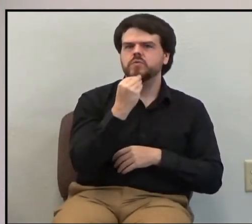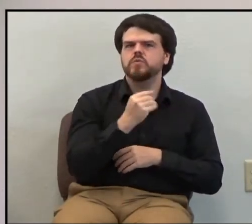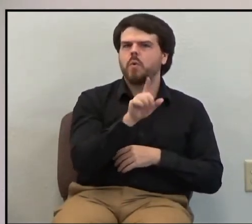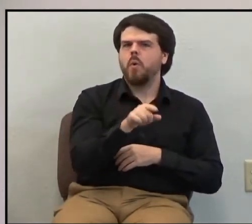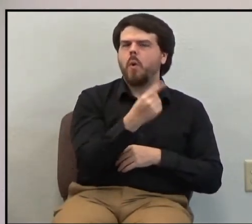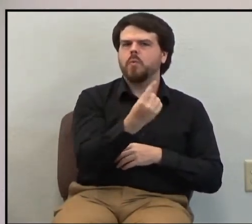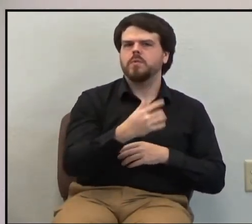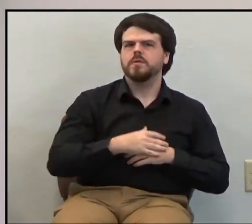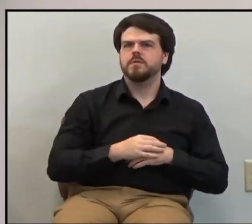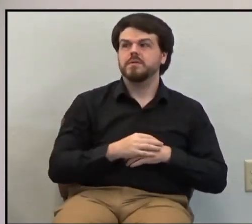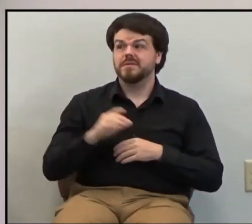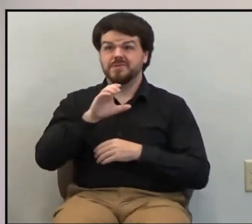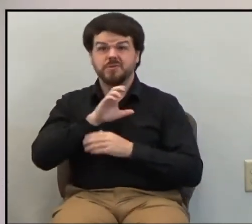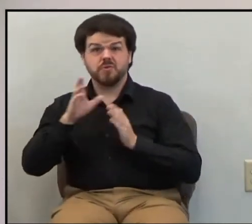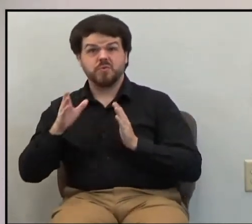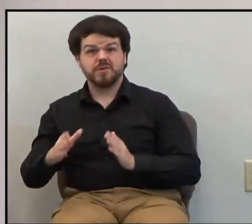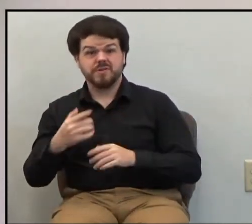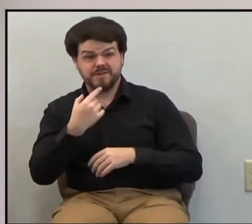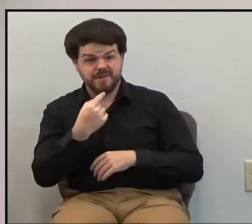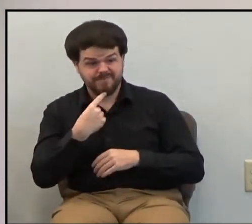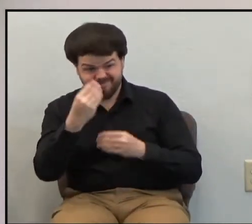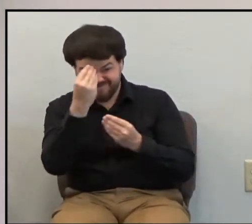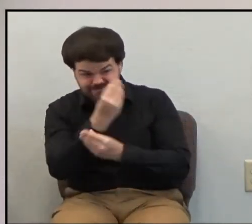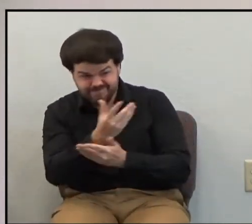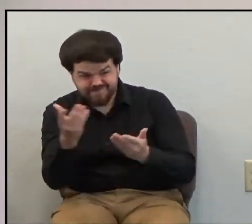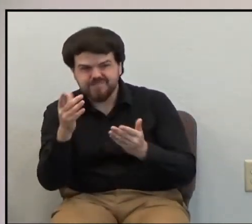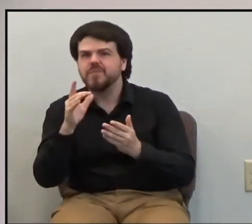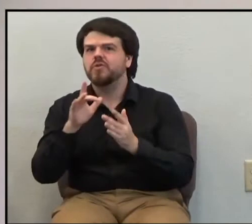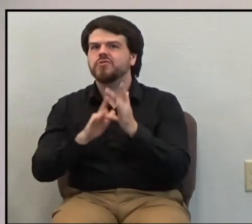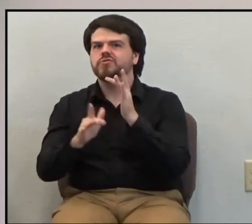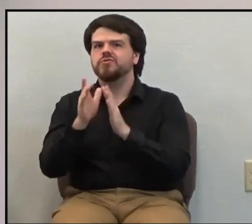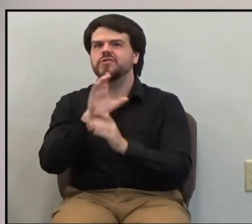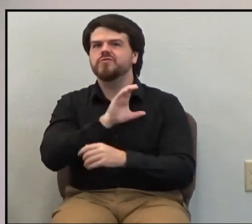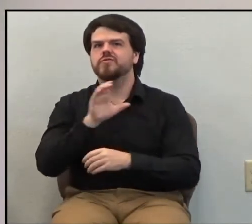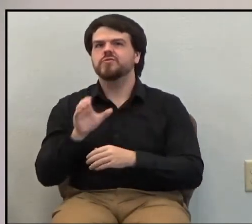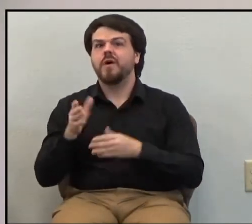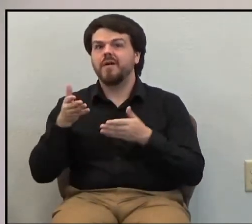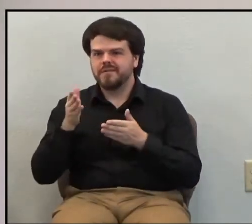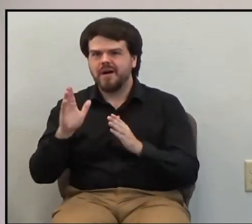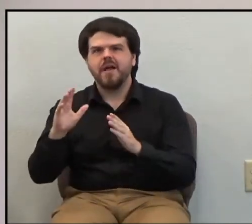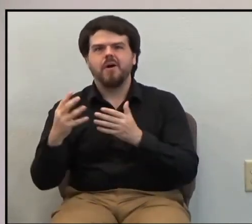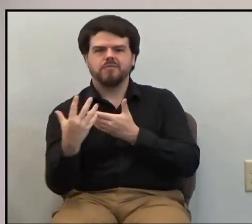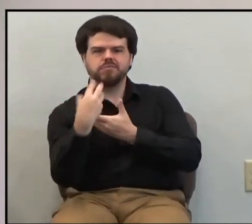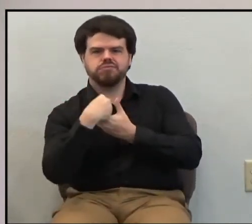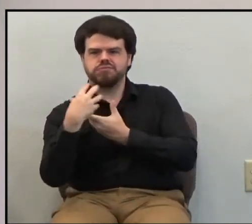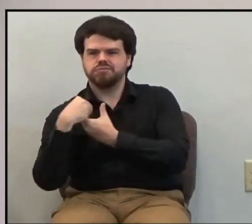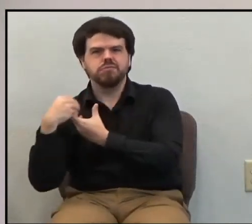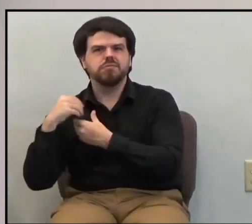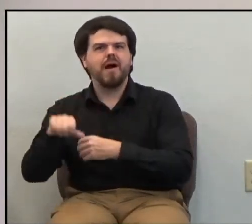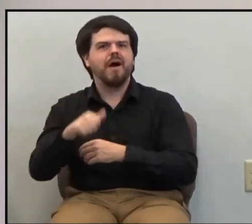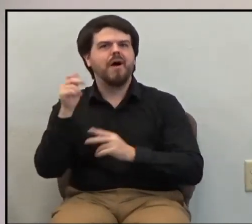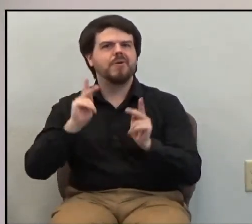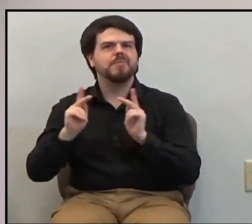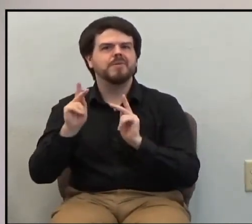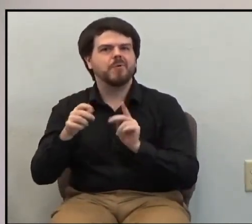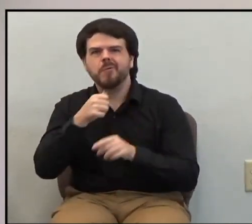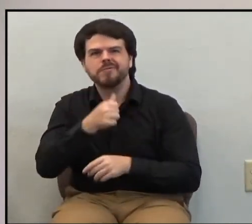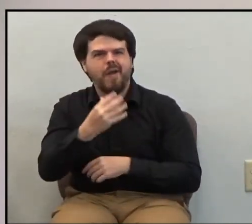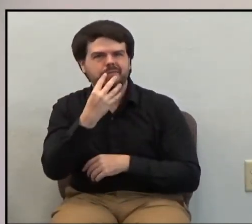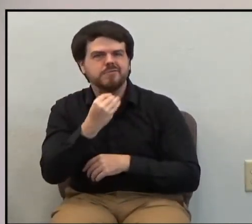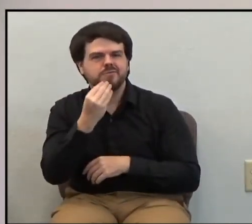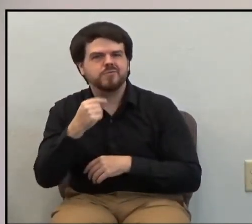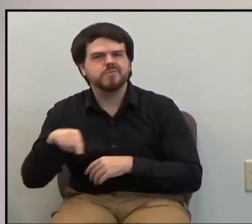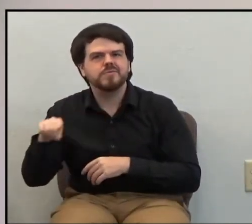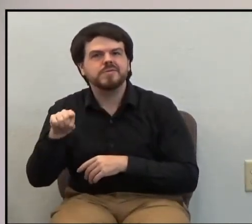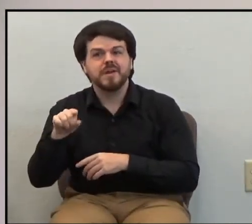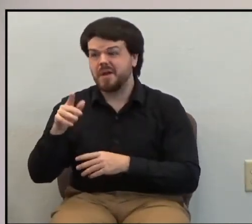The Christians came and said, oh, but God, through Christ, brings others into this family, men and women of even the